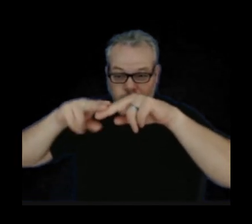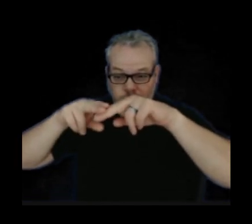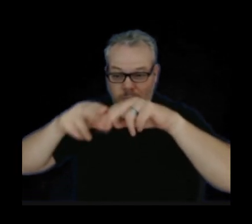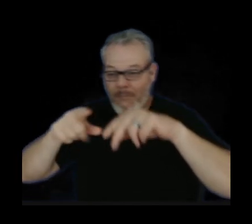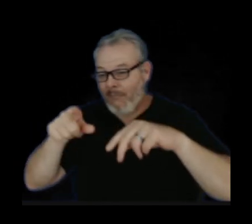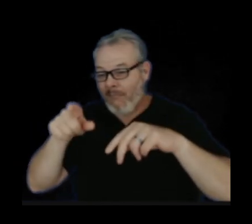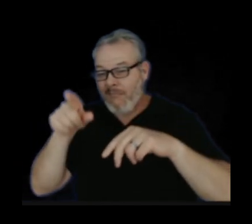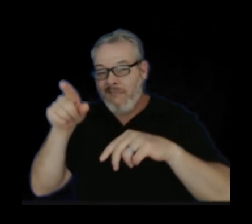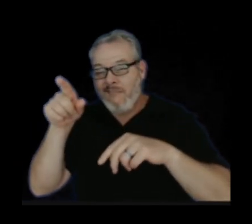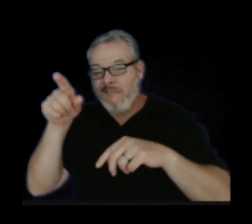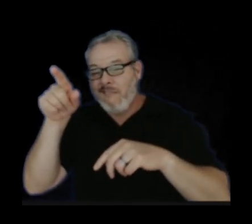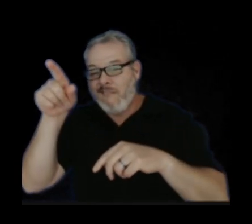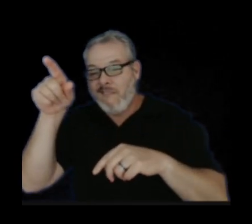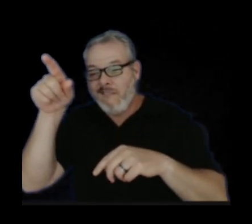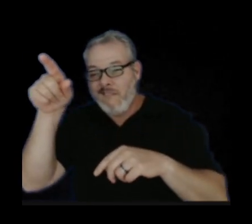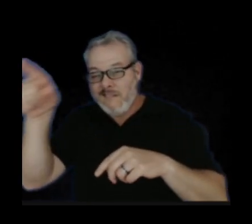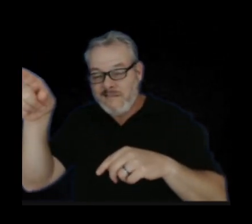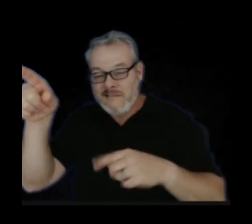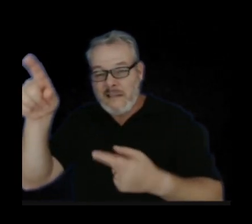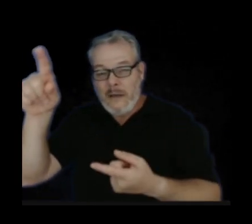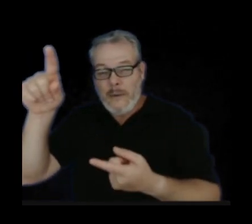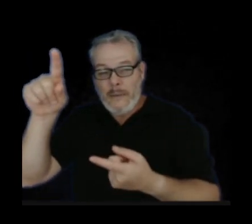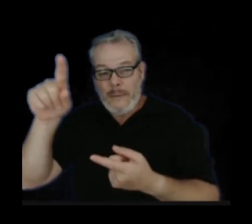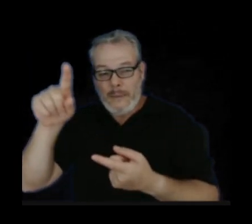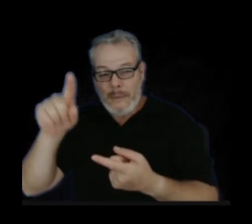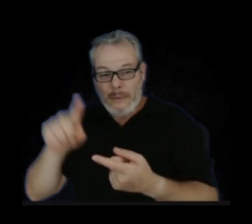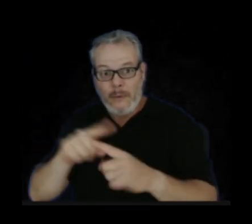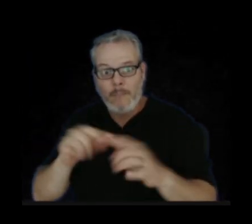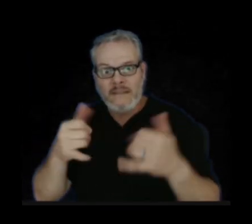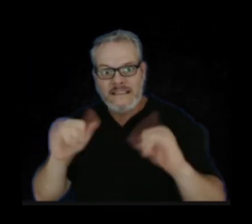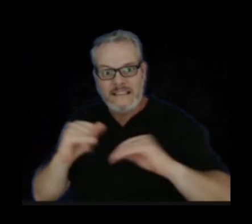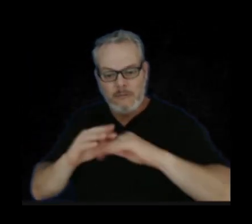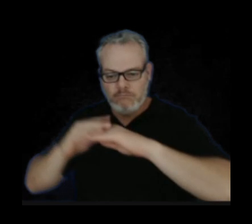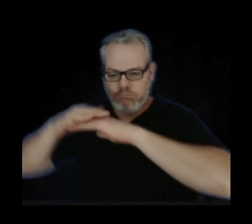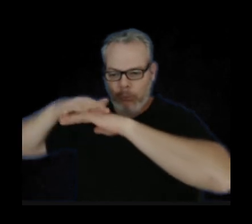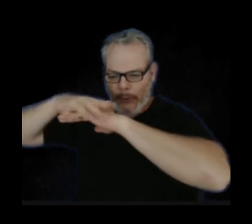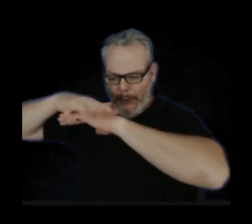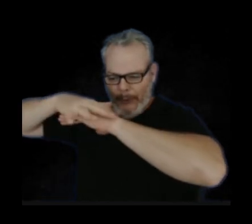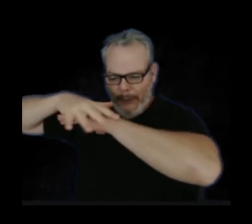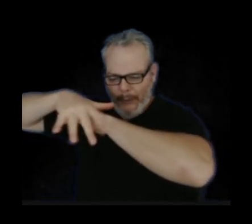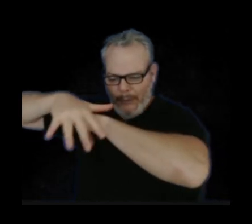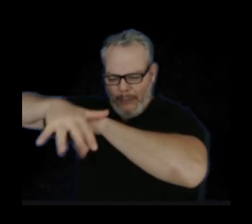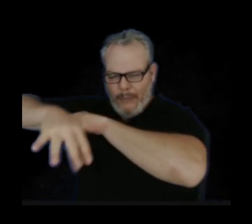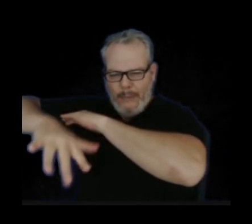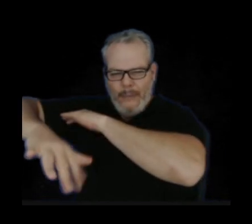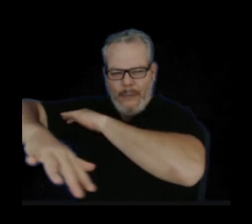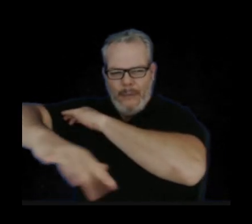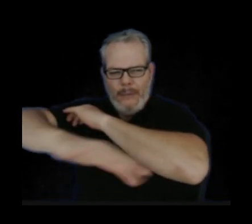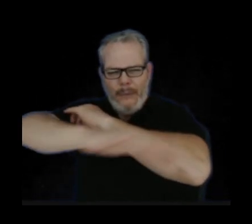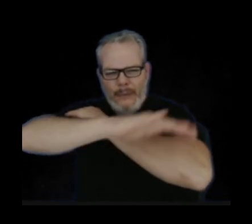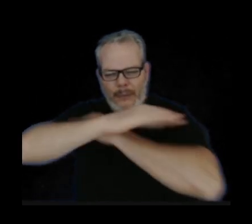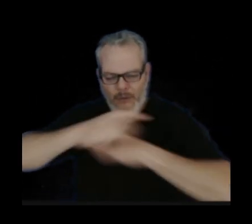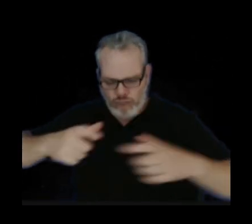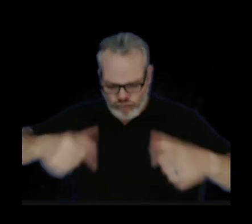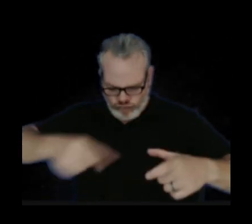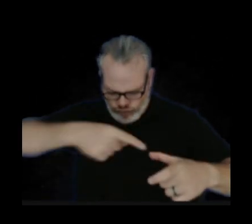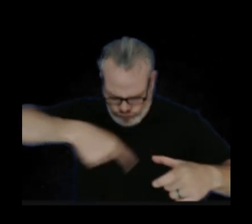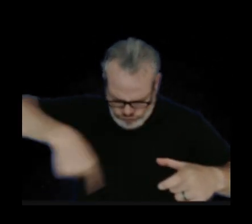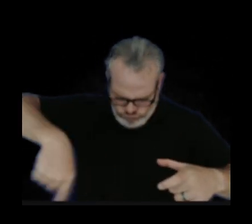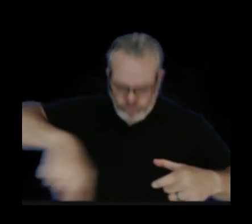The flow rate decreases, but still oozing out and putting flows across the crater floor until the reactivation